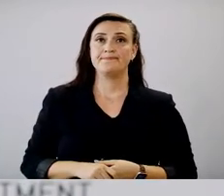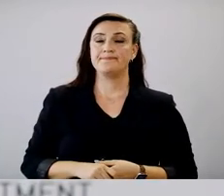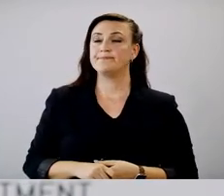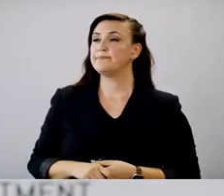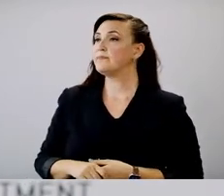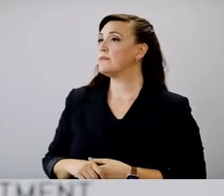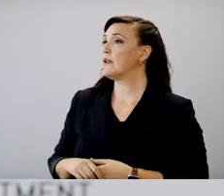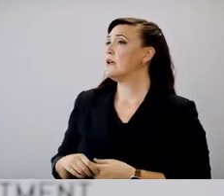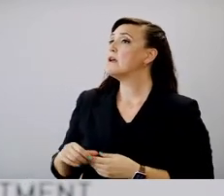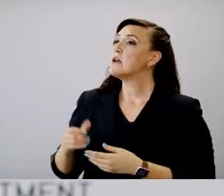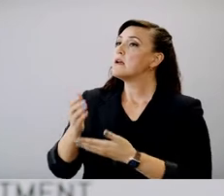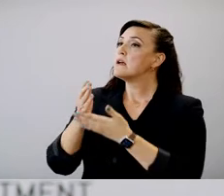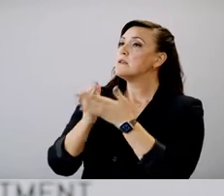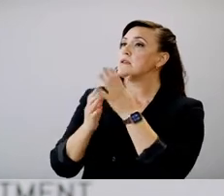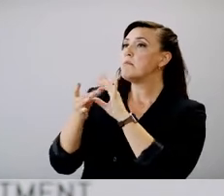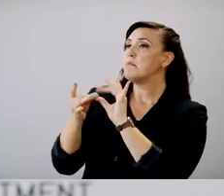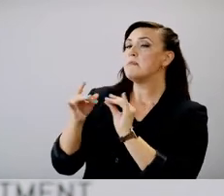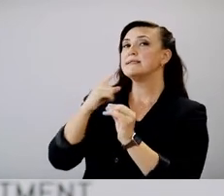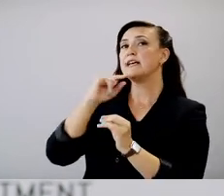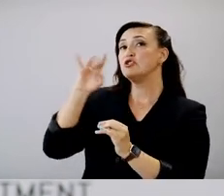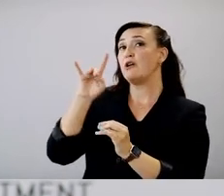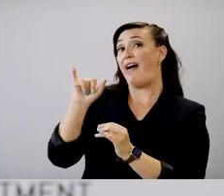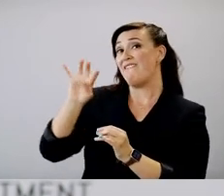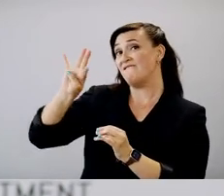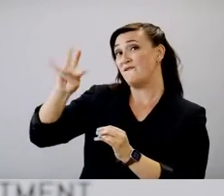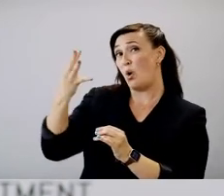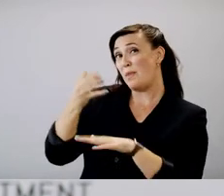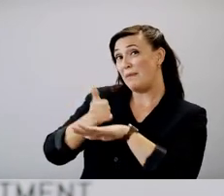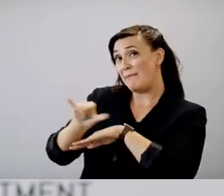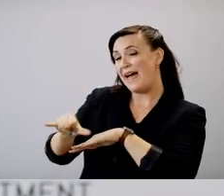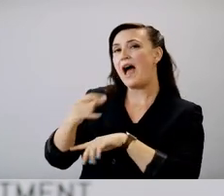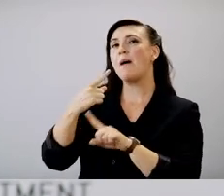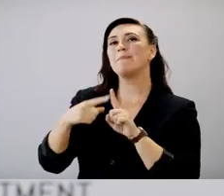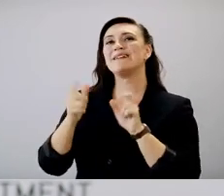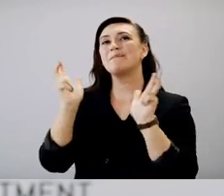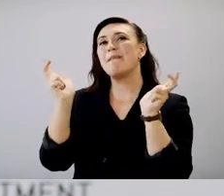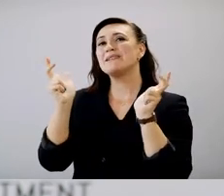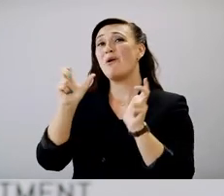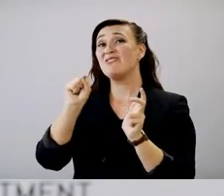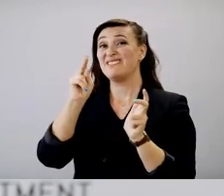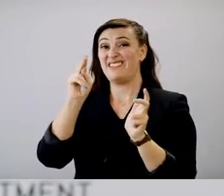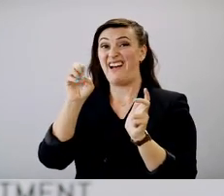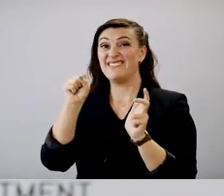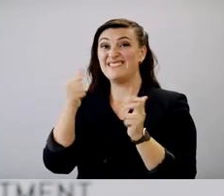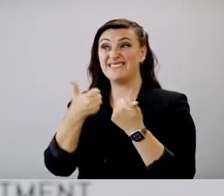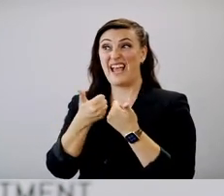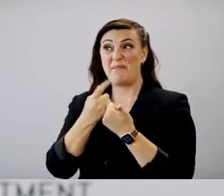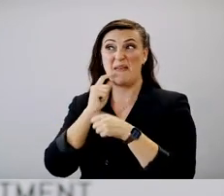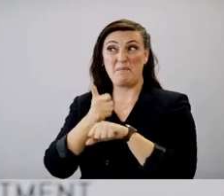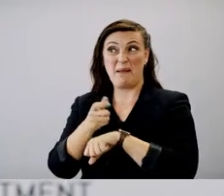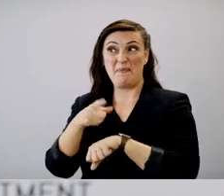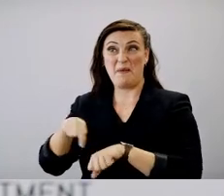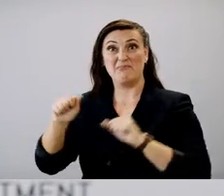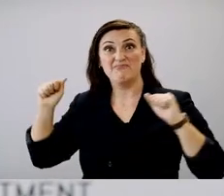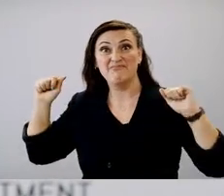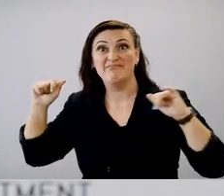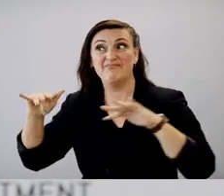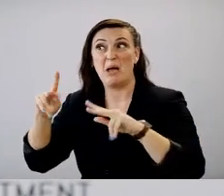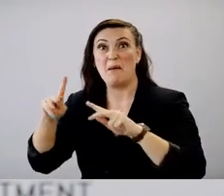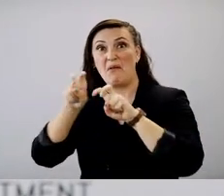There was talk of, uh, July 4th and also the Suns games. Would you say events,